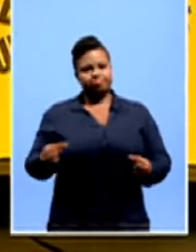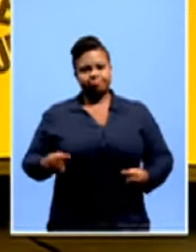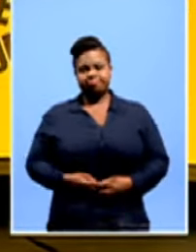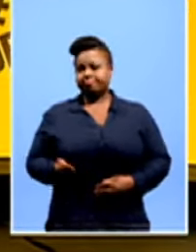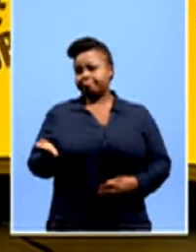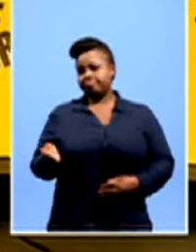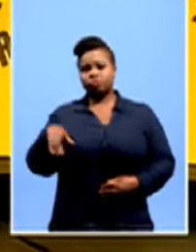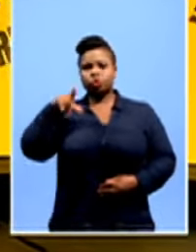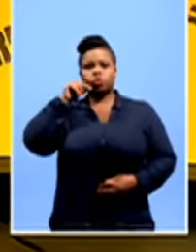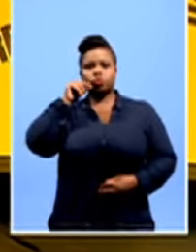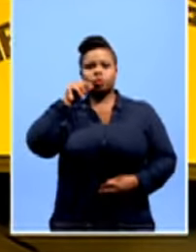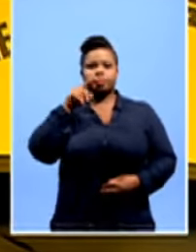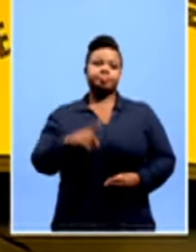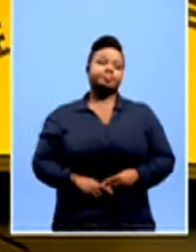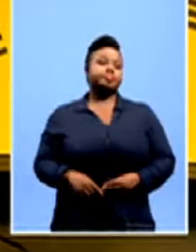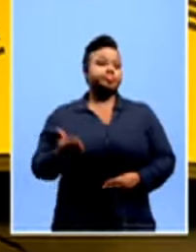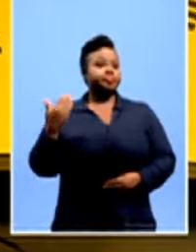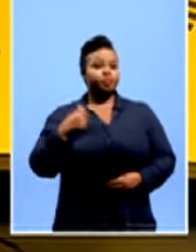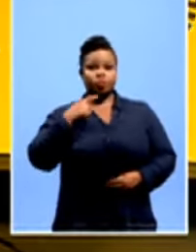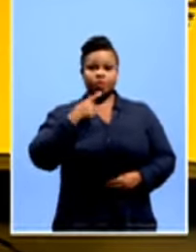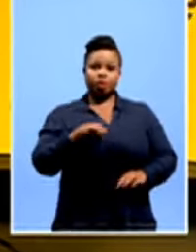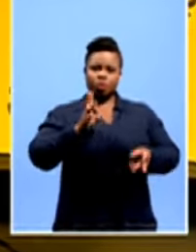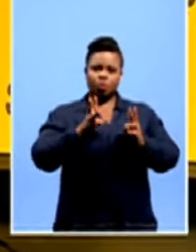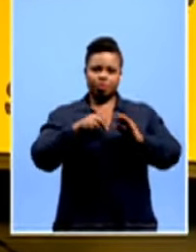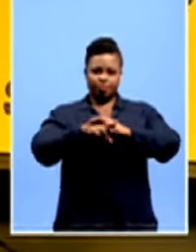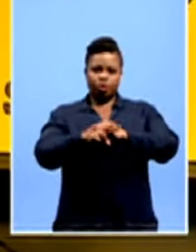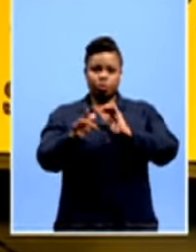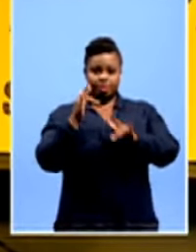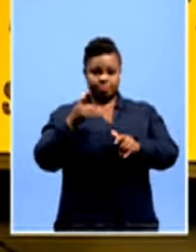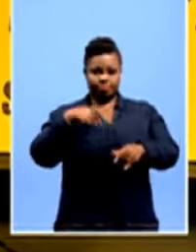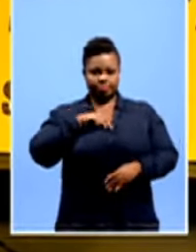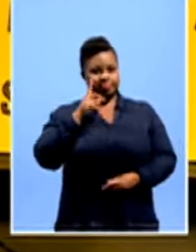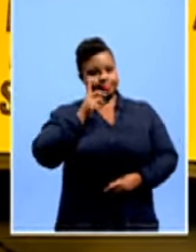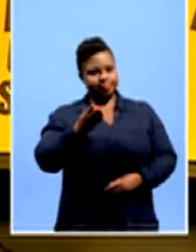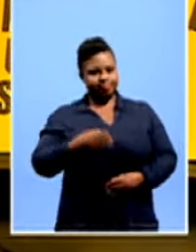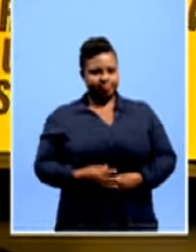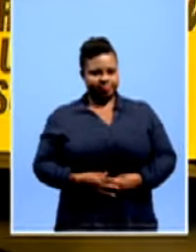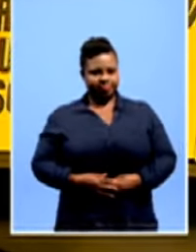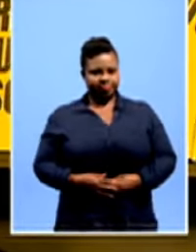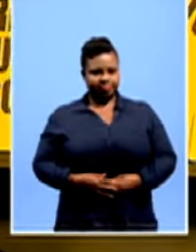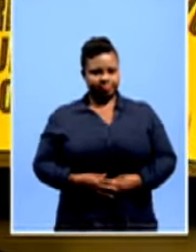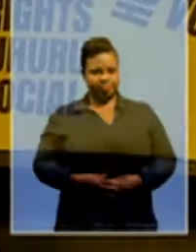All right, that's the picture on Twitter. Claire, we've been asking you to send us WhatsApp videos. Those are coming up next.